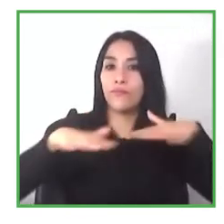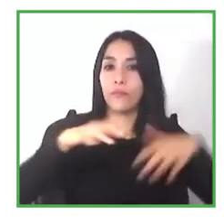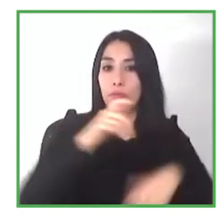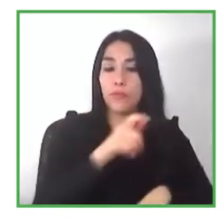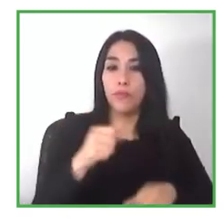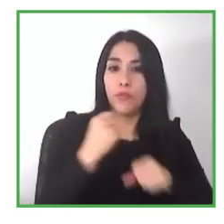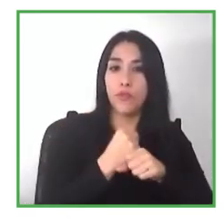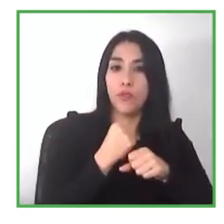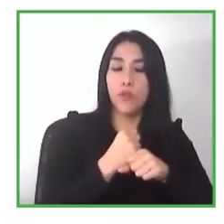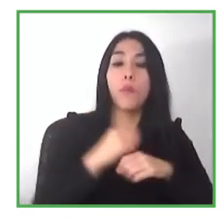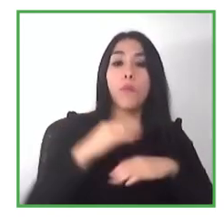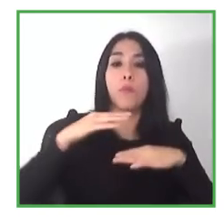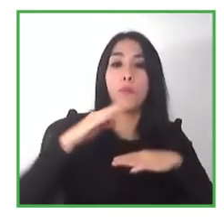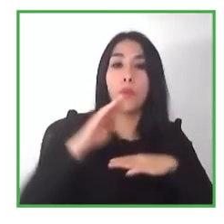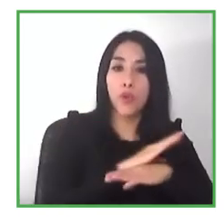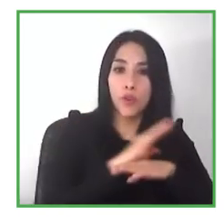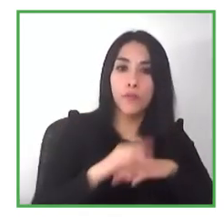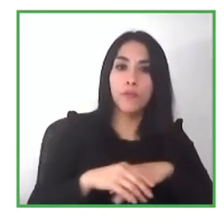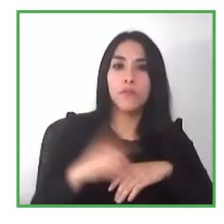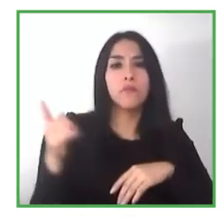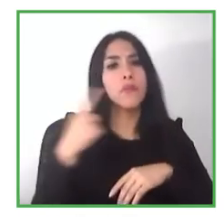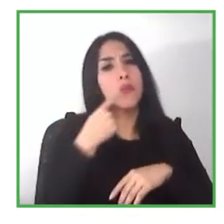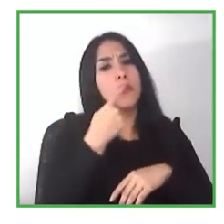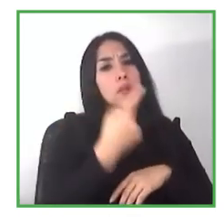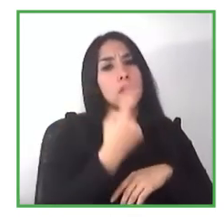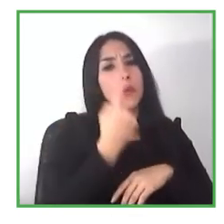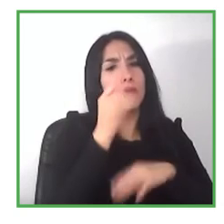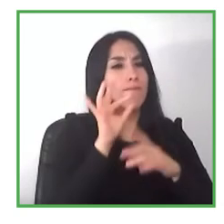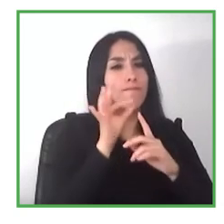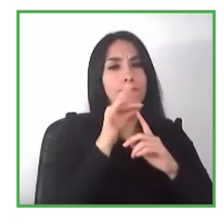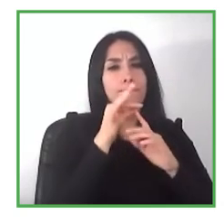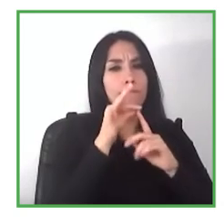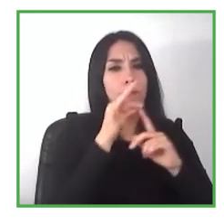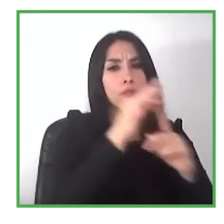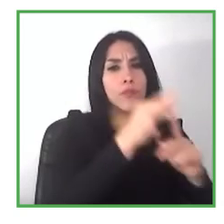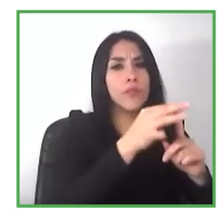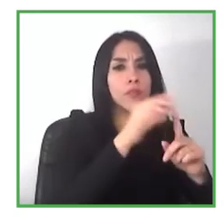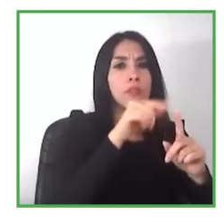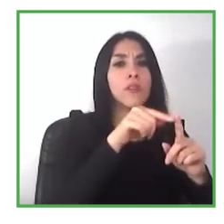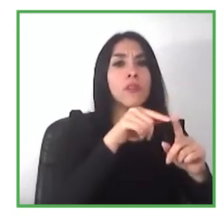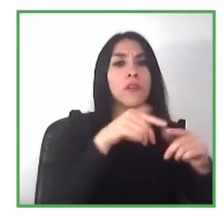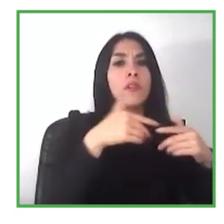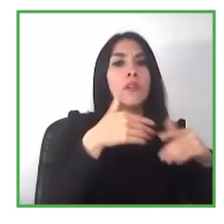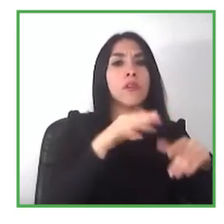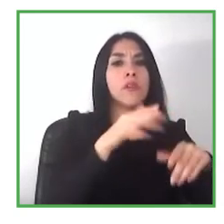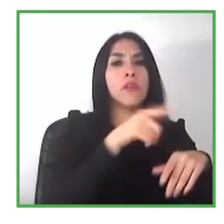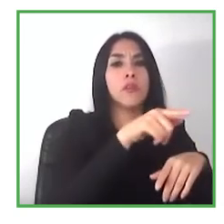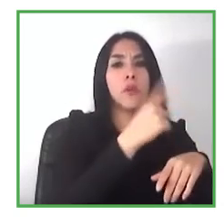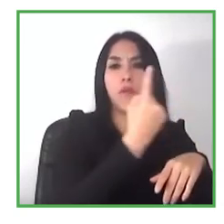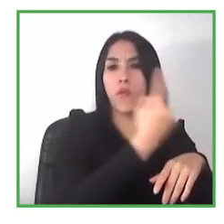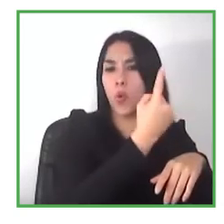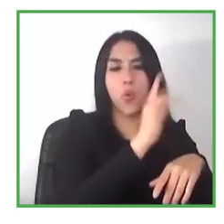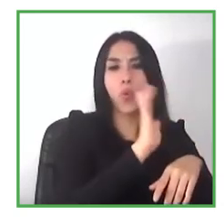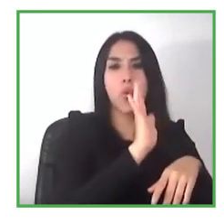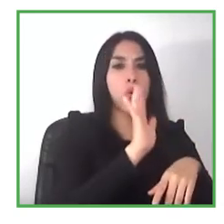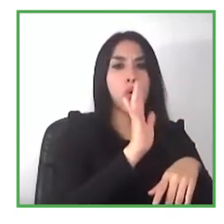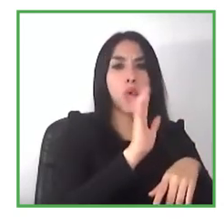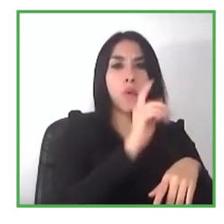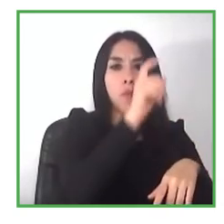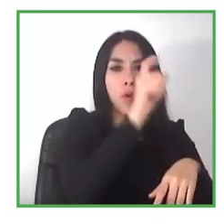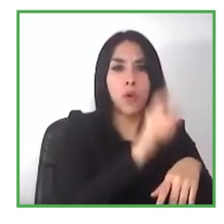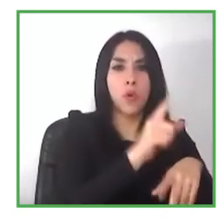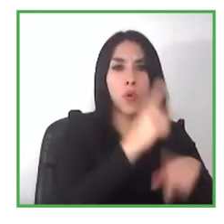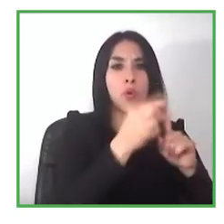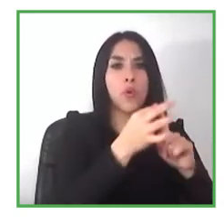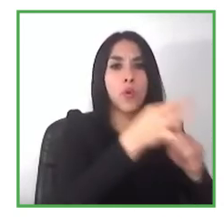lot more um and uh once we've got the the young adults into that world of employment we then sensitize